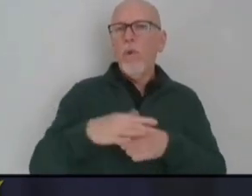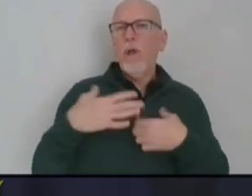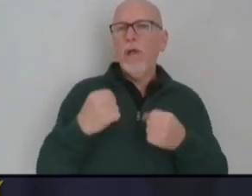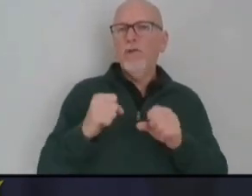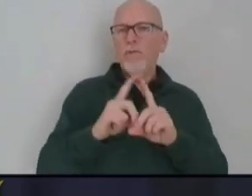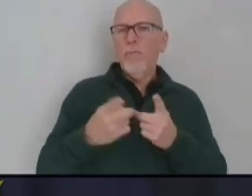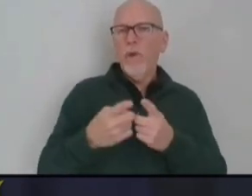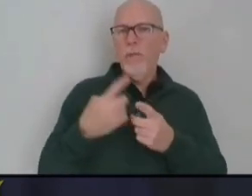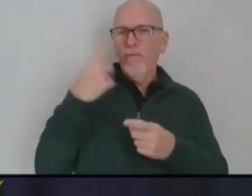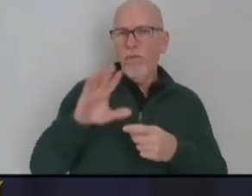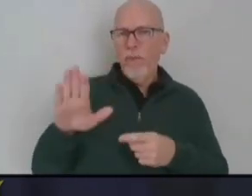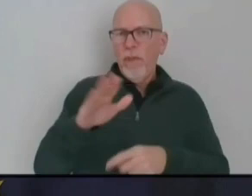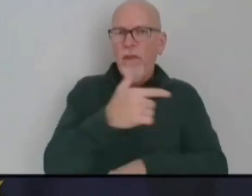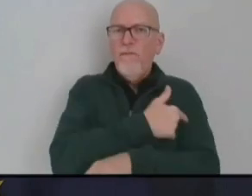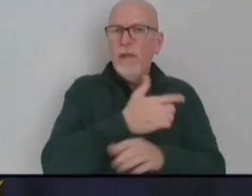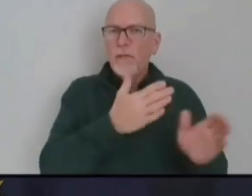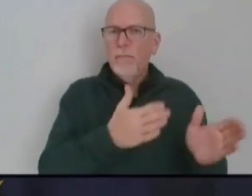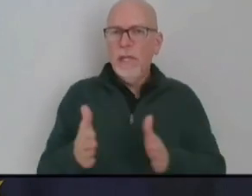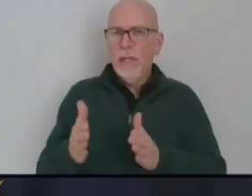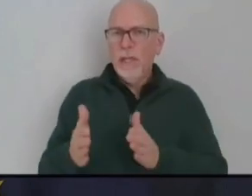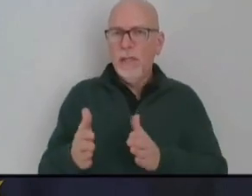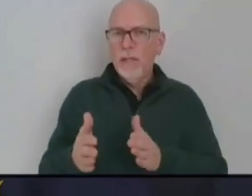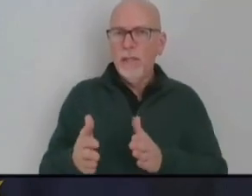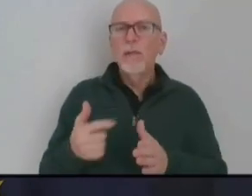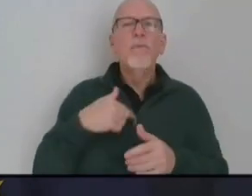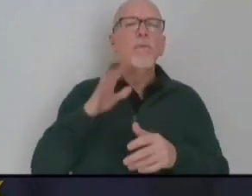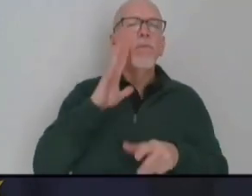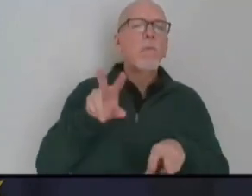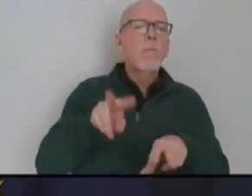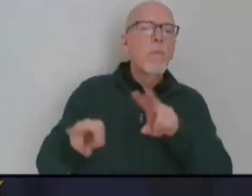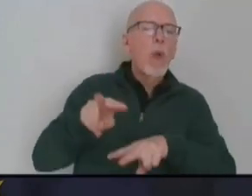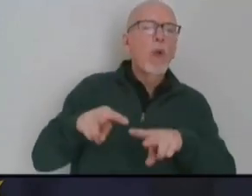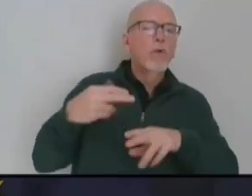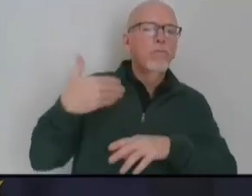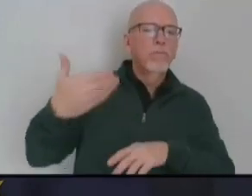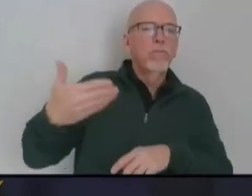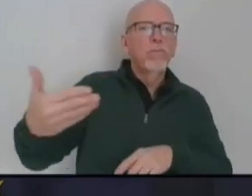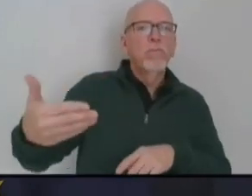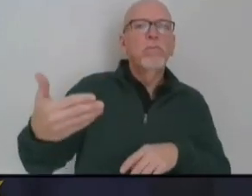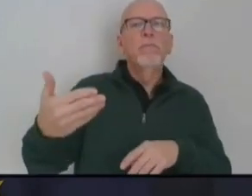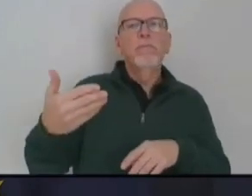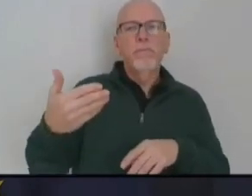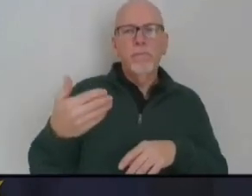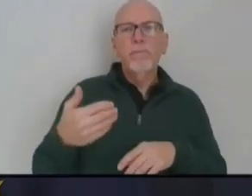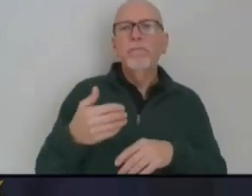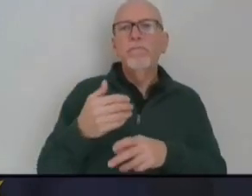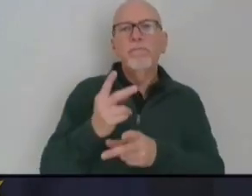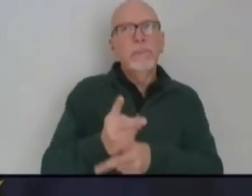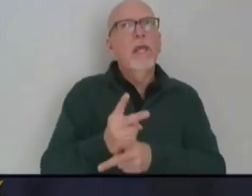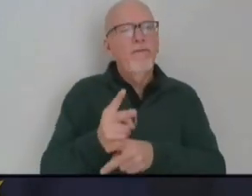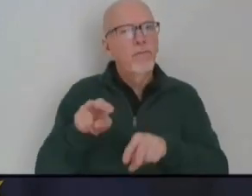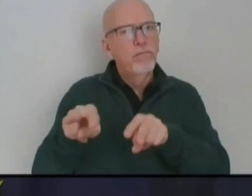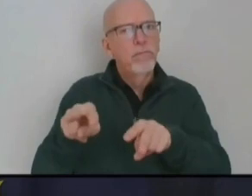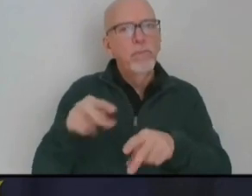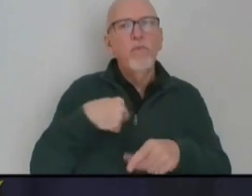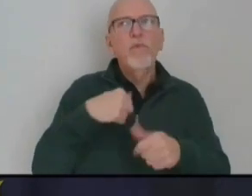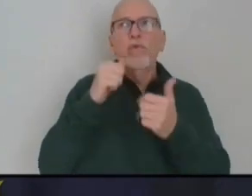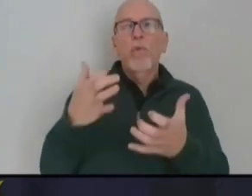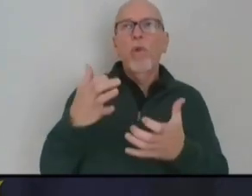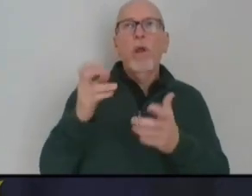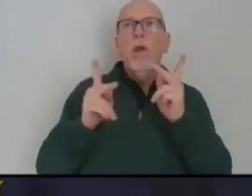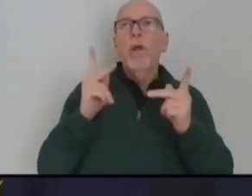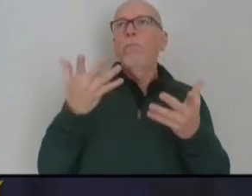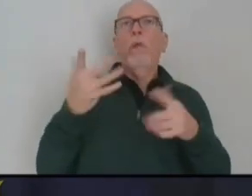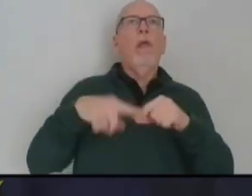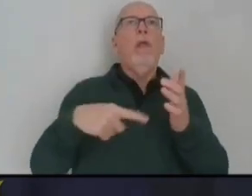vaccination plans, and we'll continue to monitor and evaluate the situation very carefully, because we do not want that to be a barrier to people